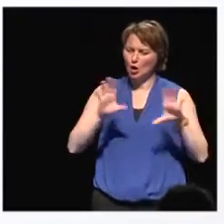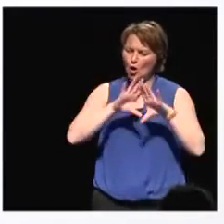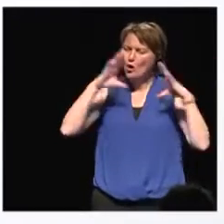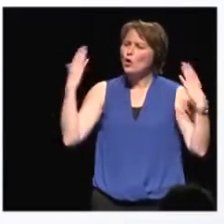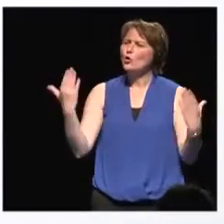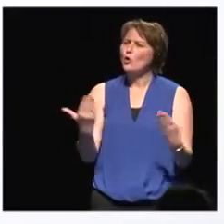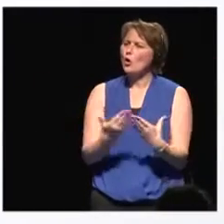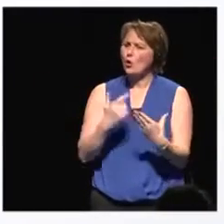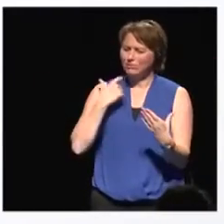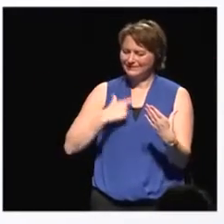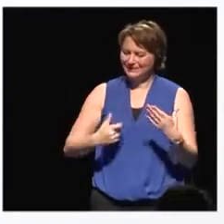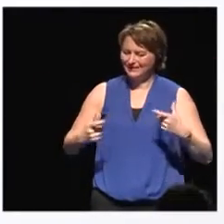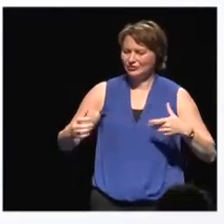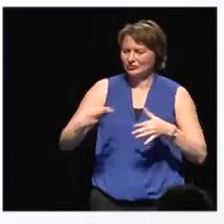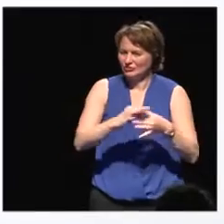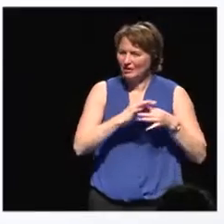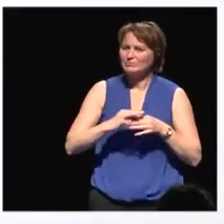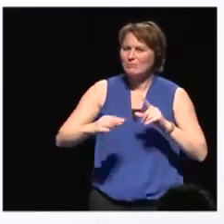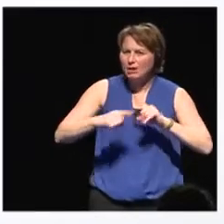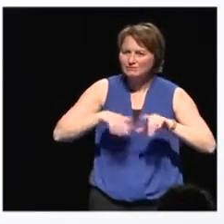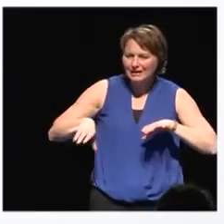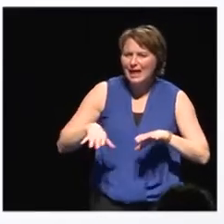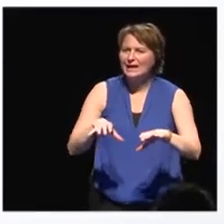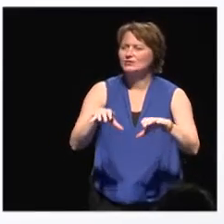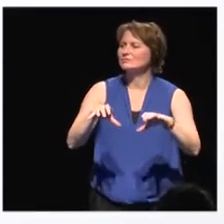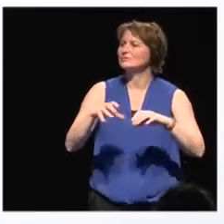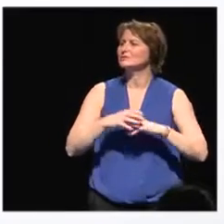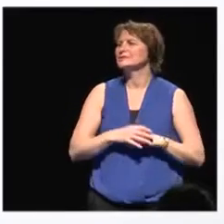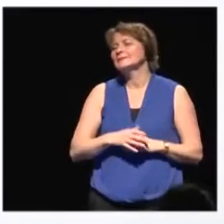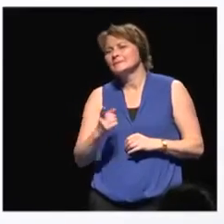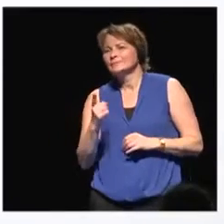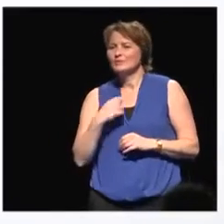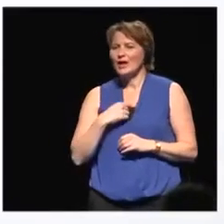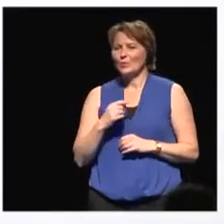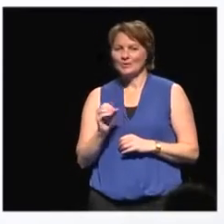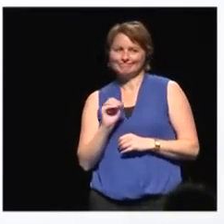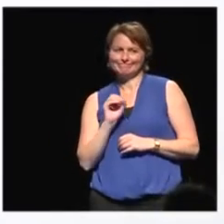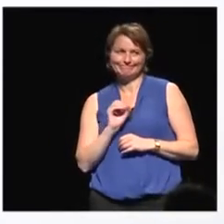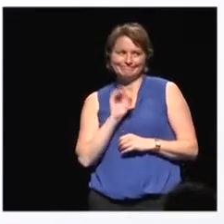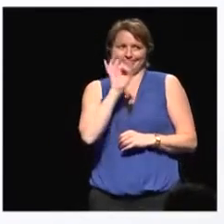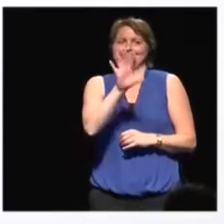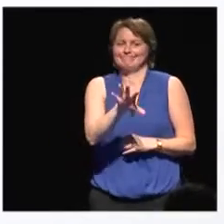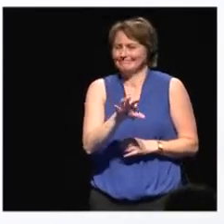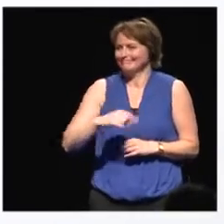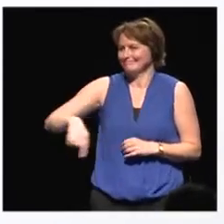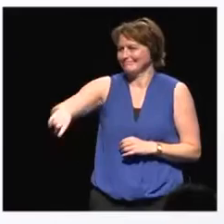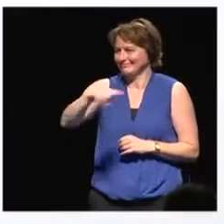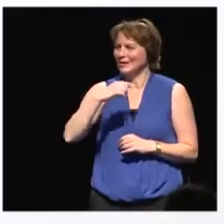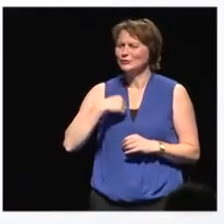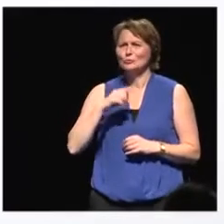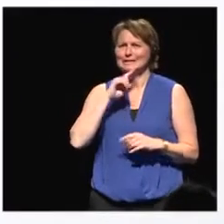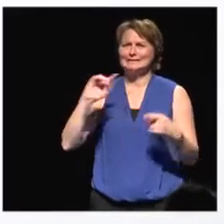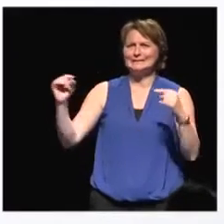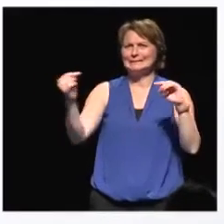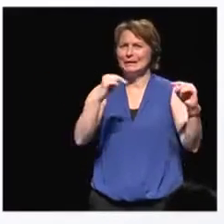want to take. So I want to just throw that, as you might say, a curveball in terms of the whole discussion on global citizenship,